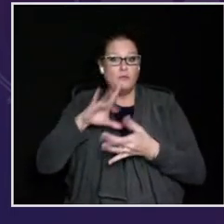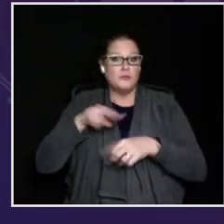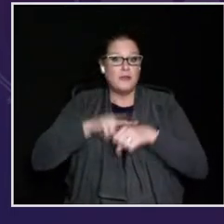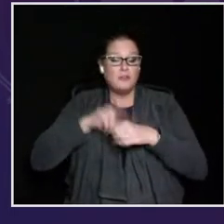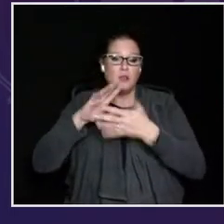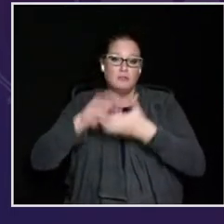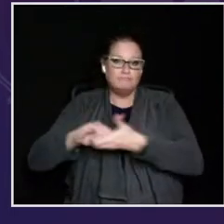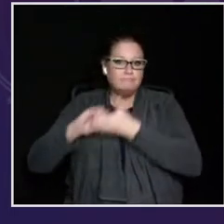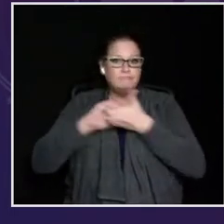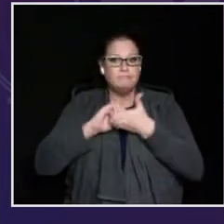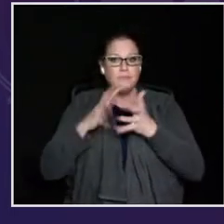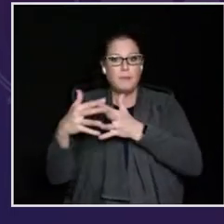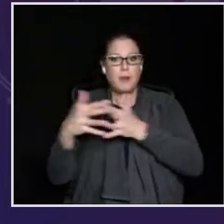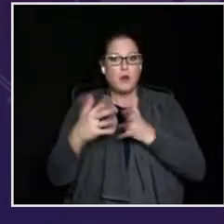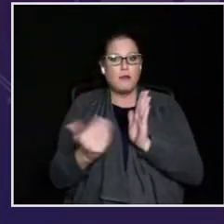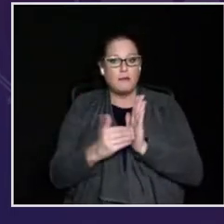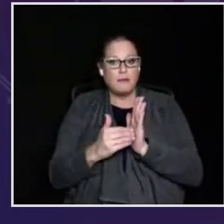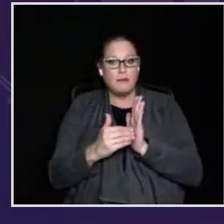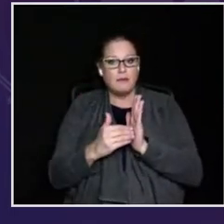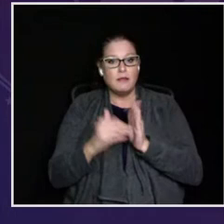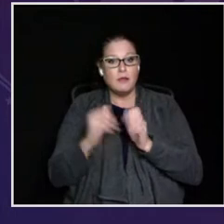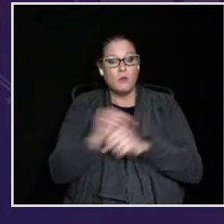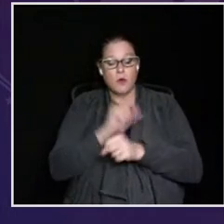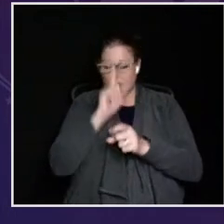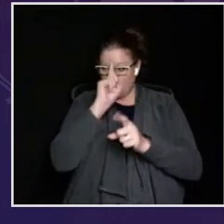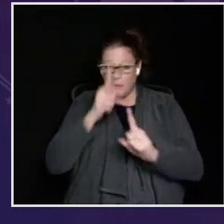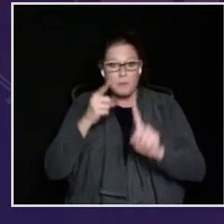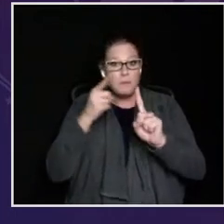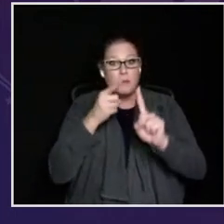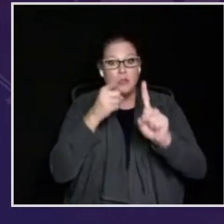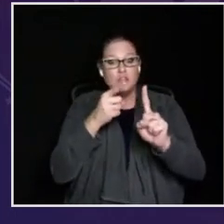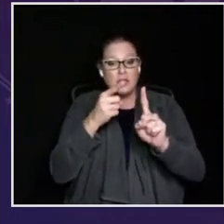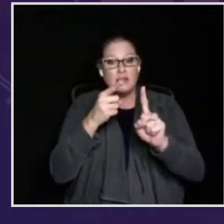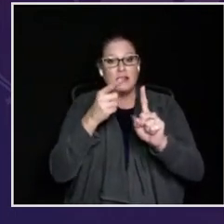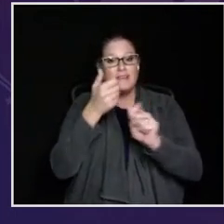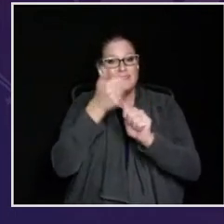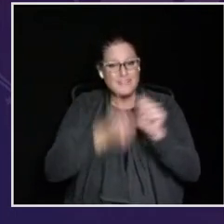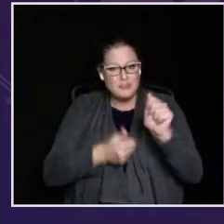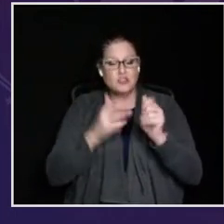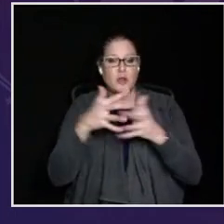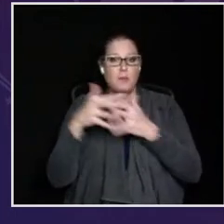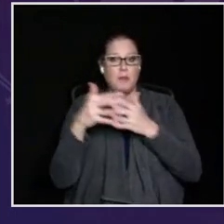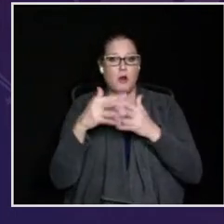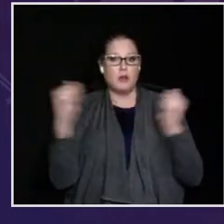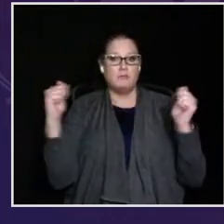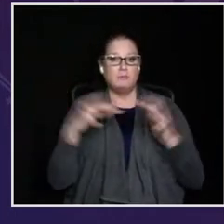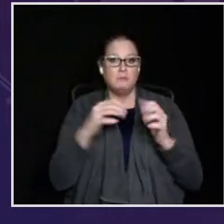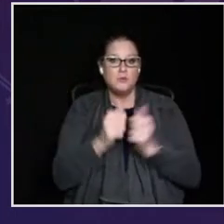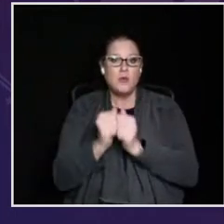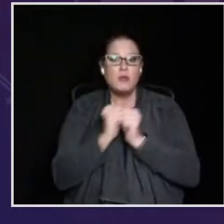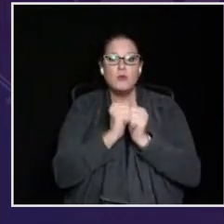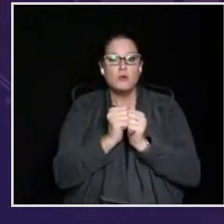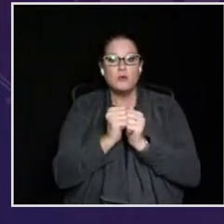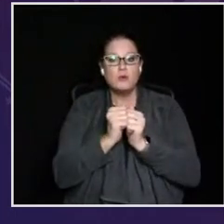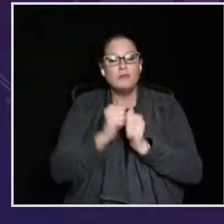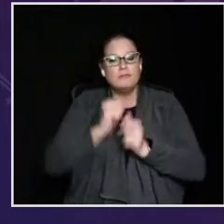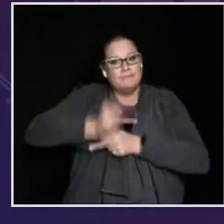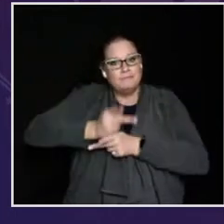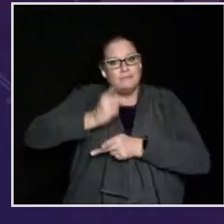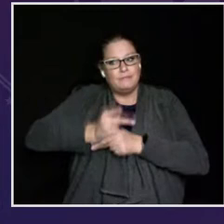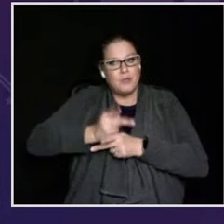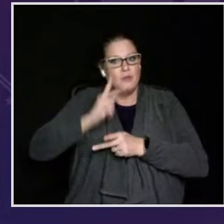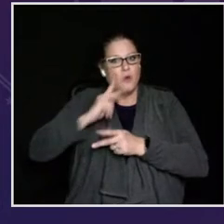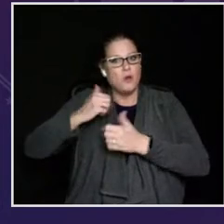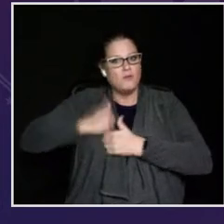President-elect, you have pledged to restore the soul of our nation and to unite us as Americans. In this work, there is a mission that can bring every